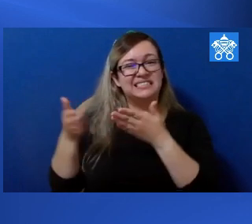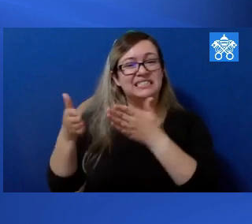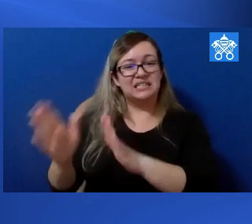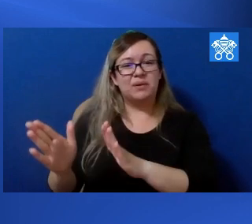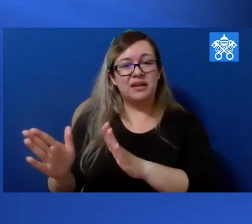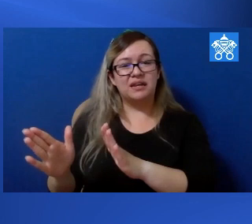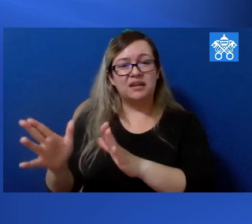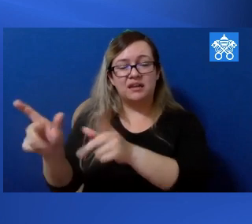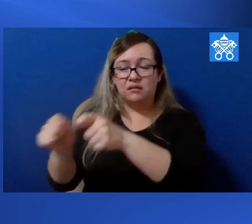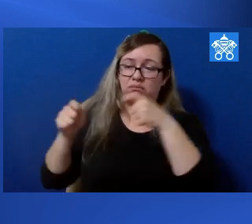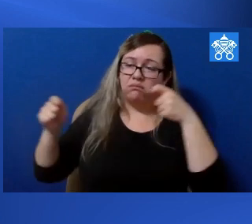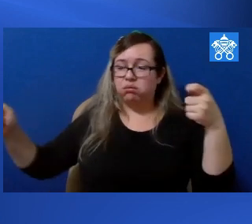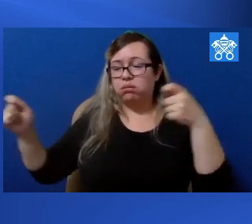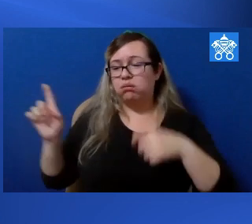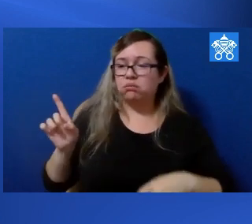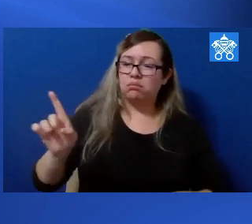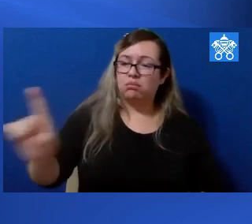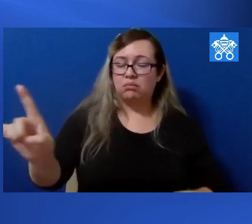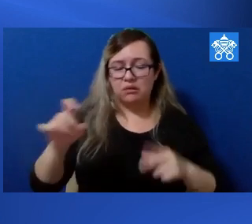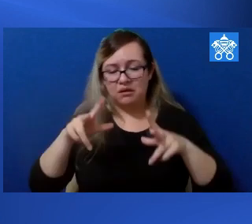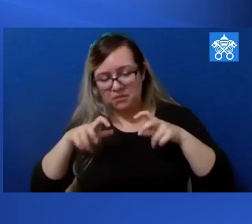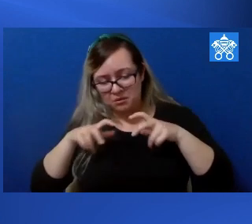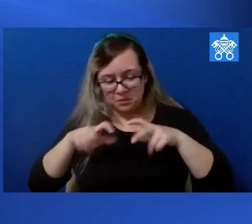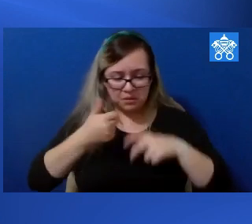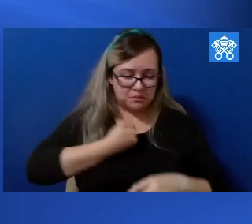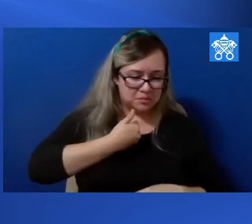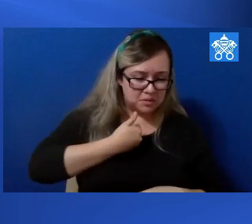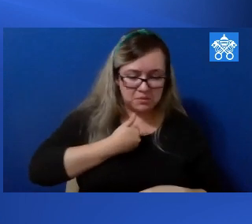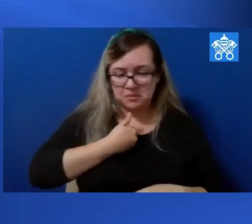Do we prefer the easy way of thinking only about ourselves?